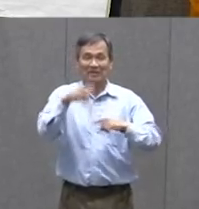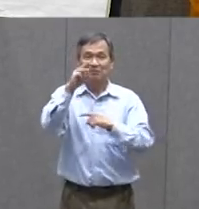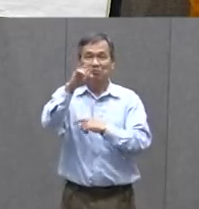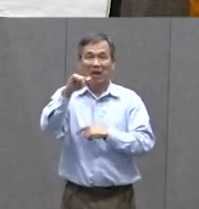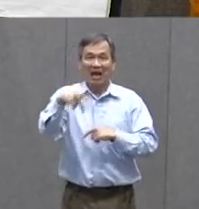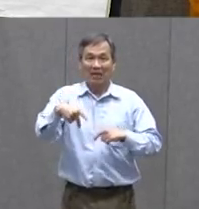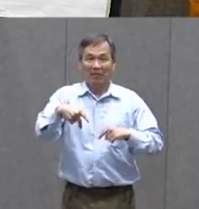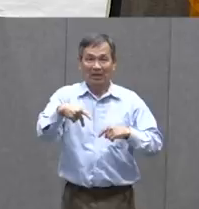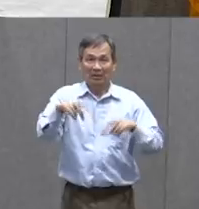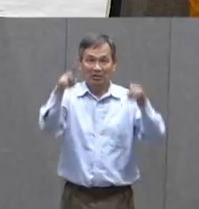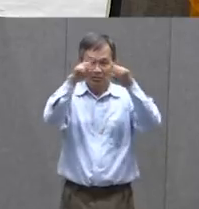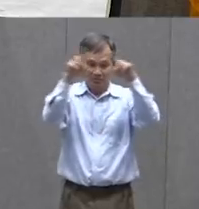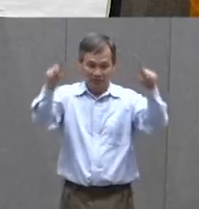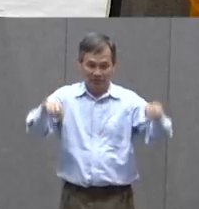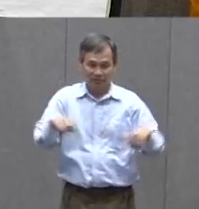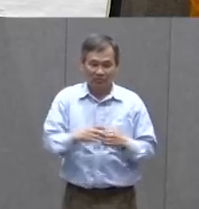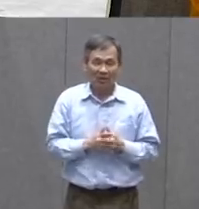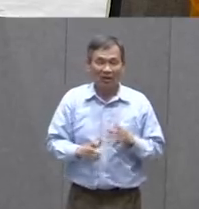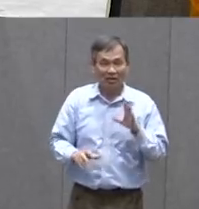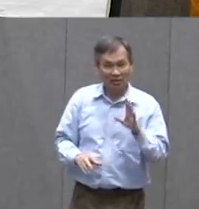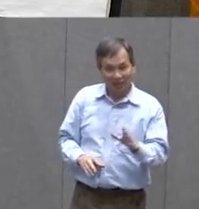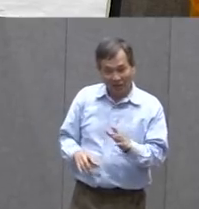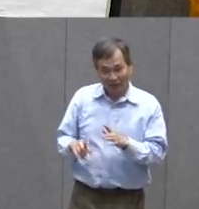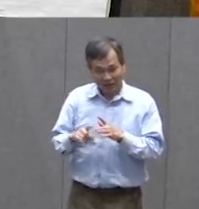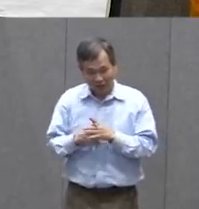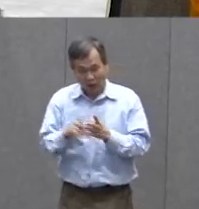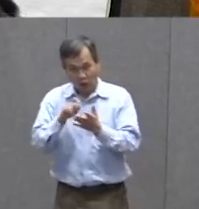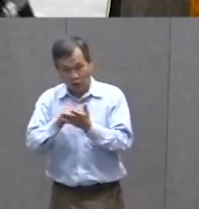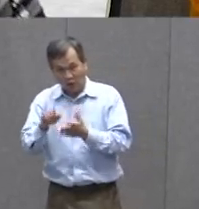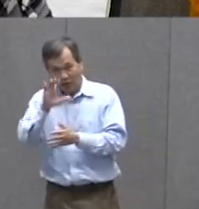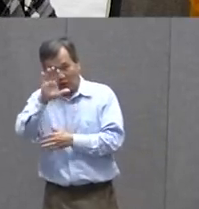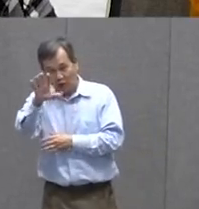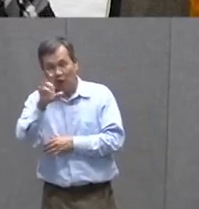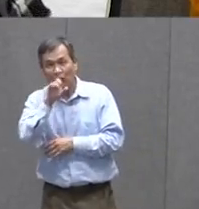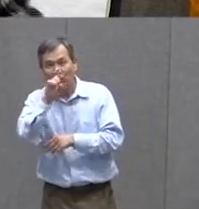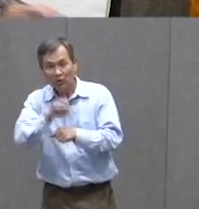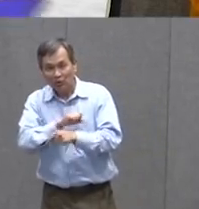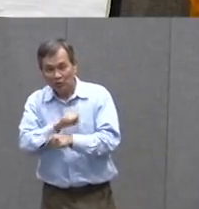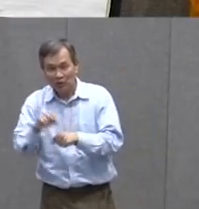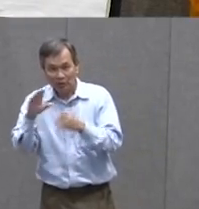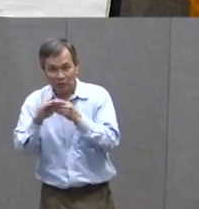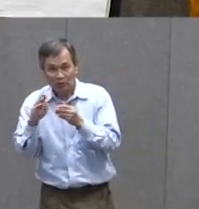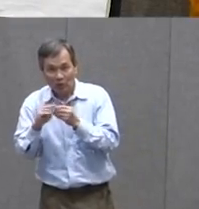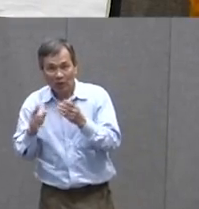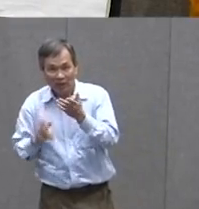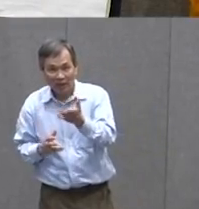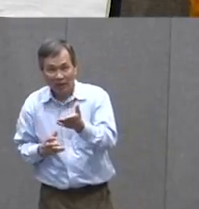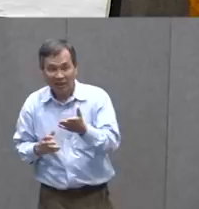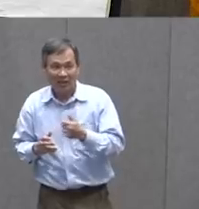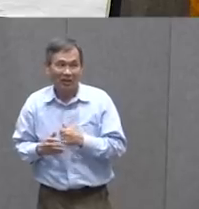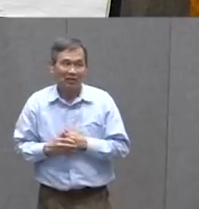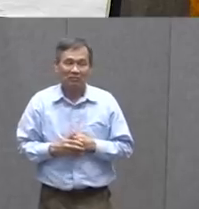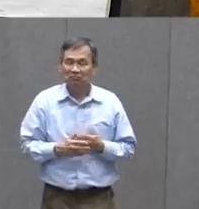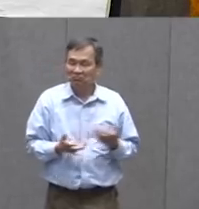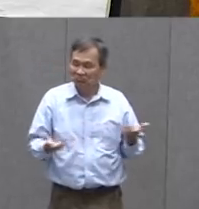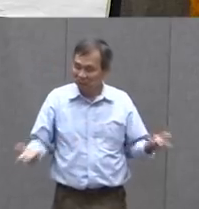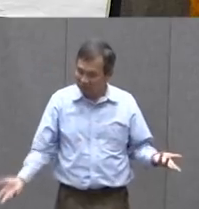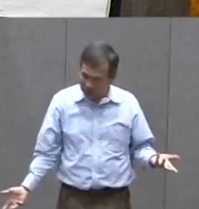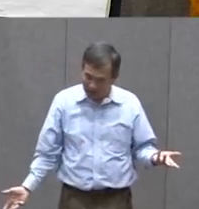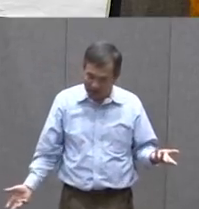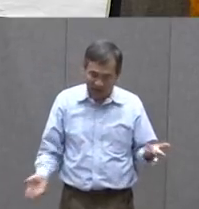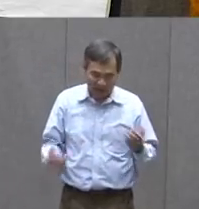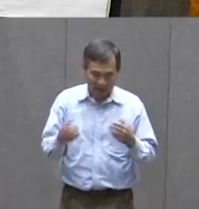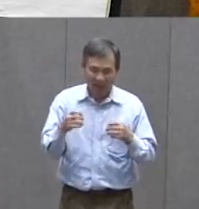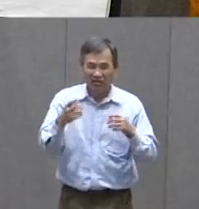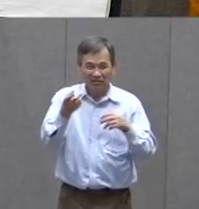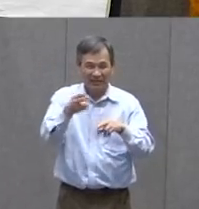You Can Start To Write Is Your Actual Story And You Could Use Pretty Much Anything That You Want To Use I'm